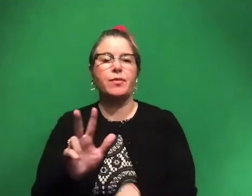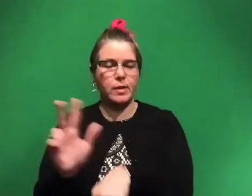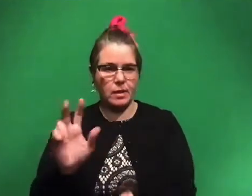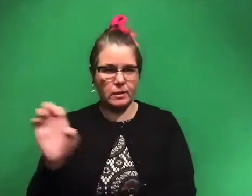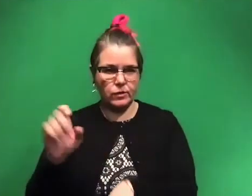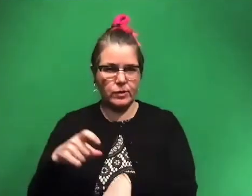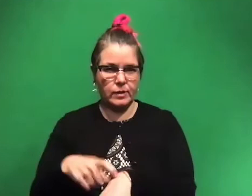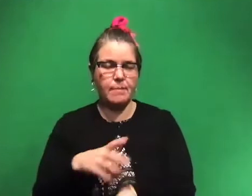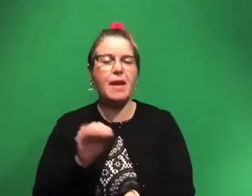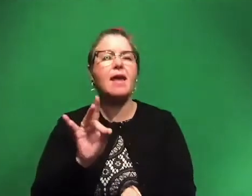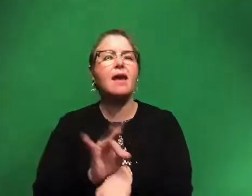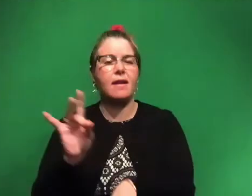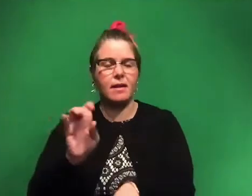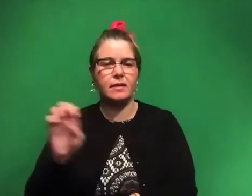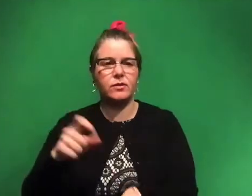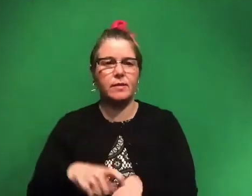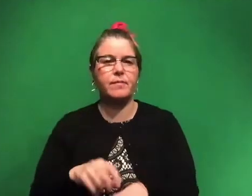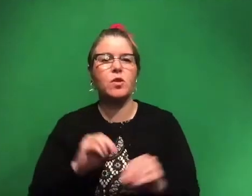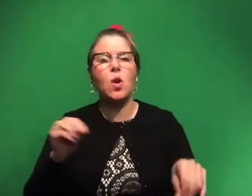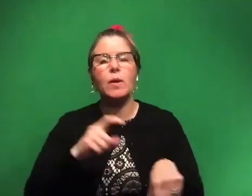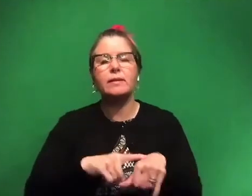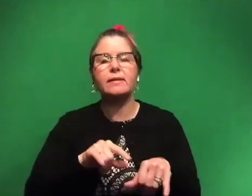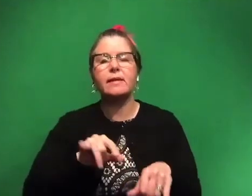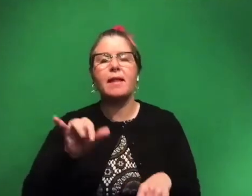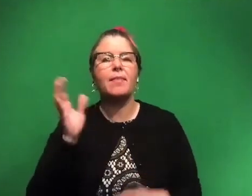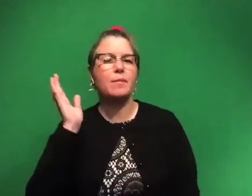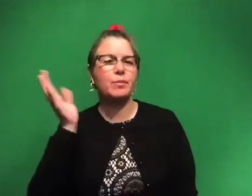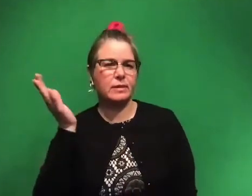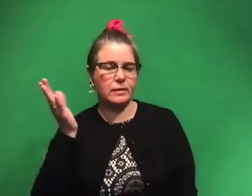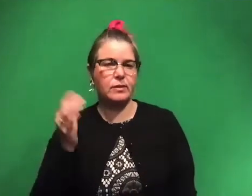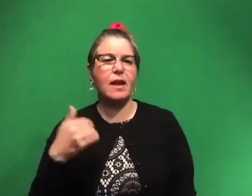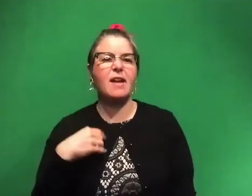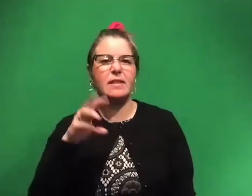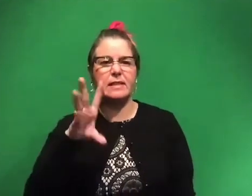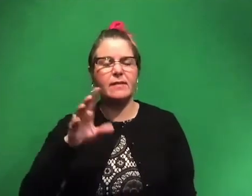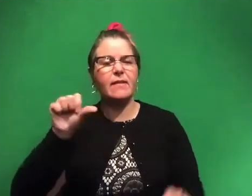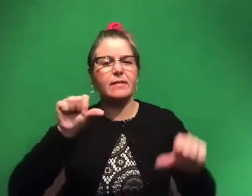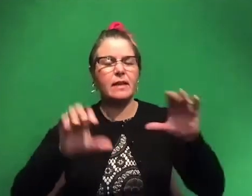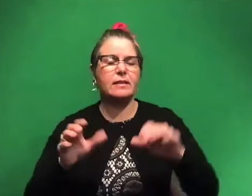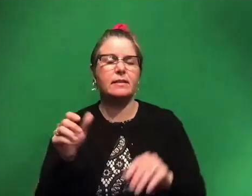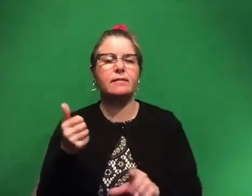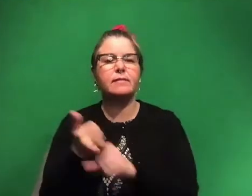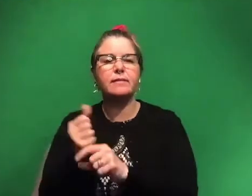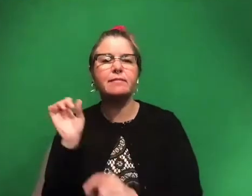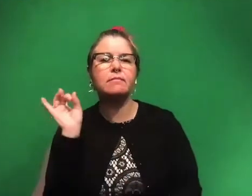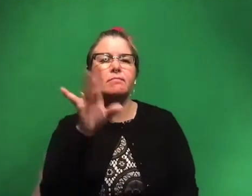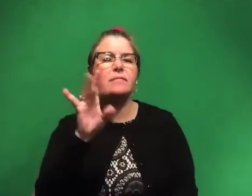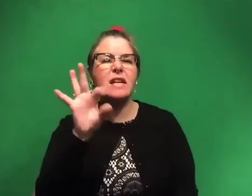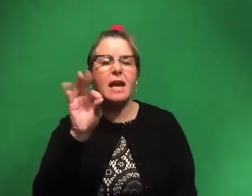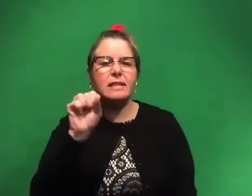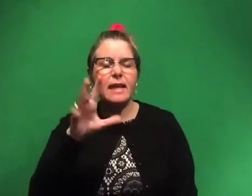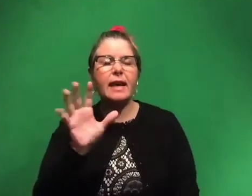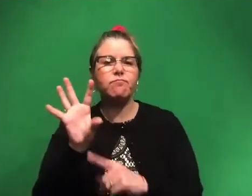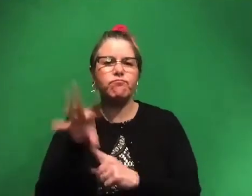Eastern and 8 p.m. Eastern called No Time Like the Presentation. We had 65 scientists submit 90-second videos